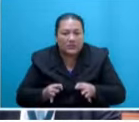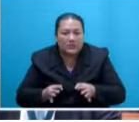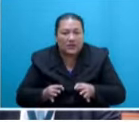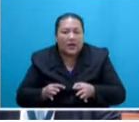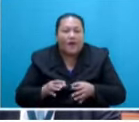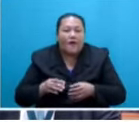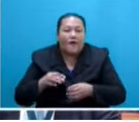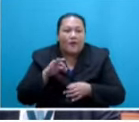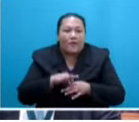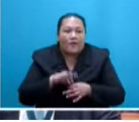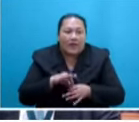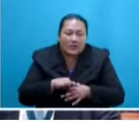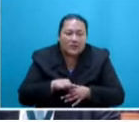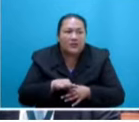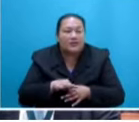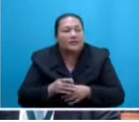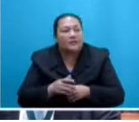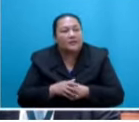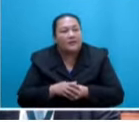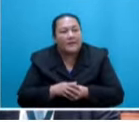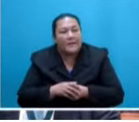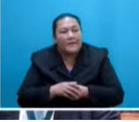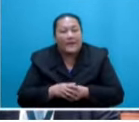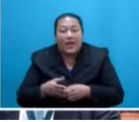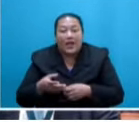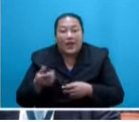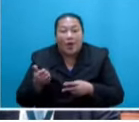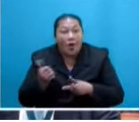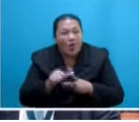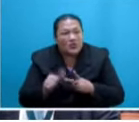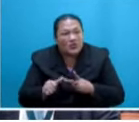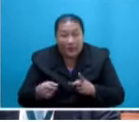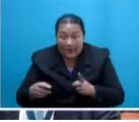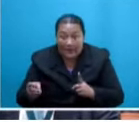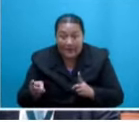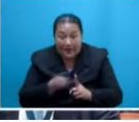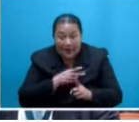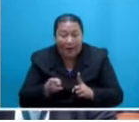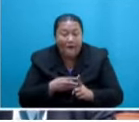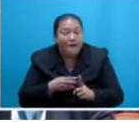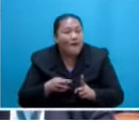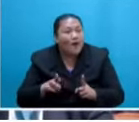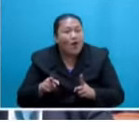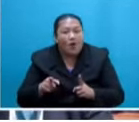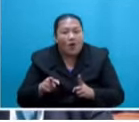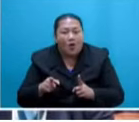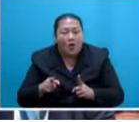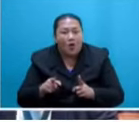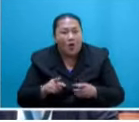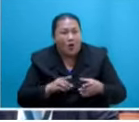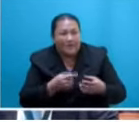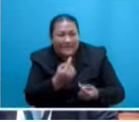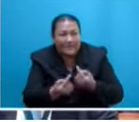acts of intimidation, threatening and harassment of all trade union members and collective union initiatives